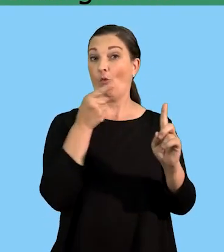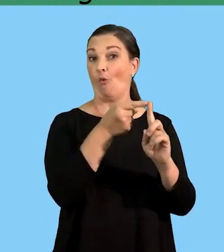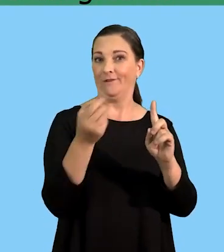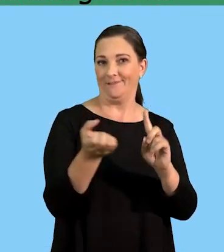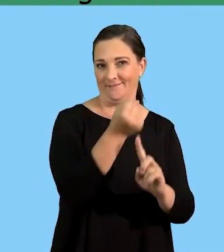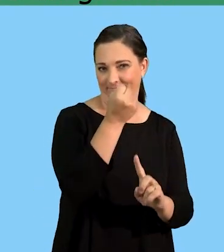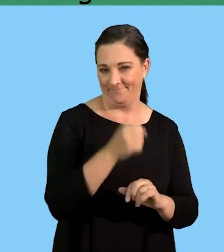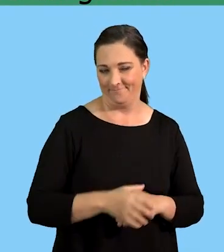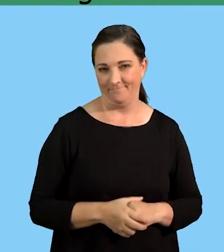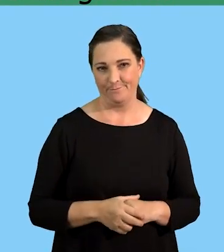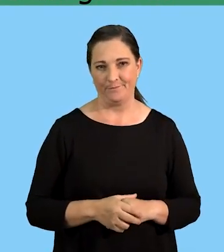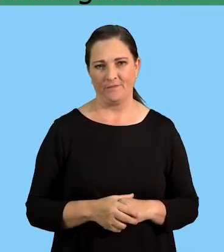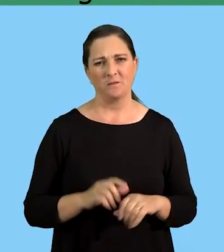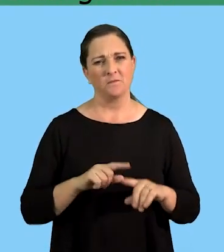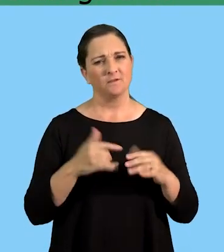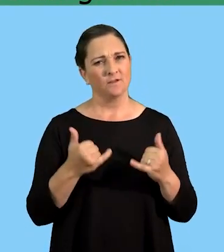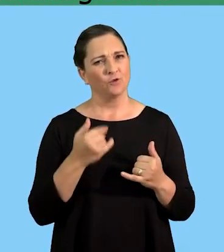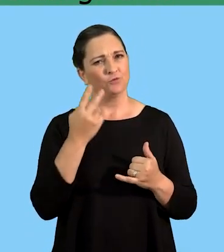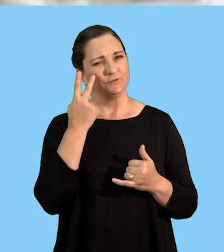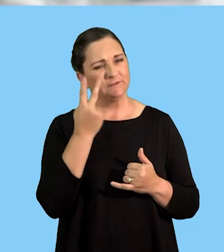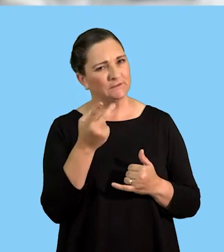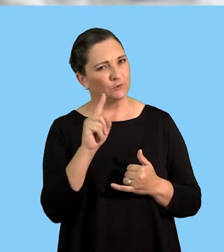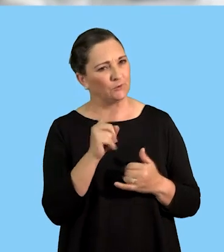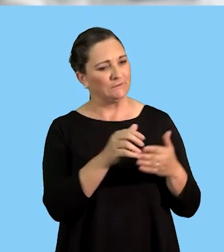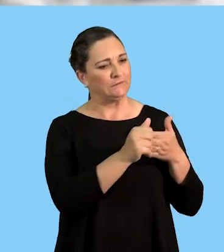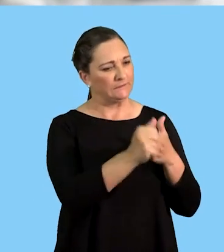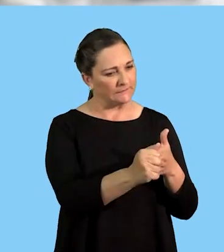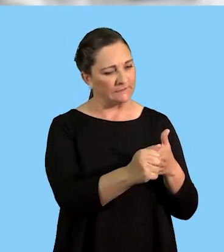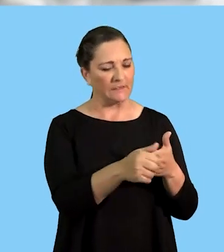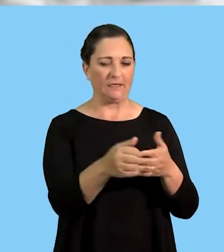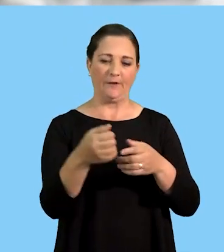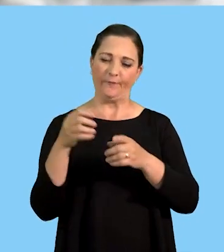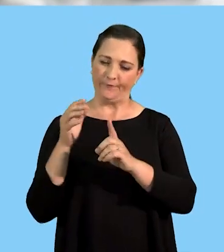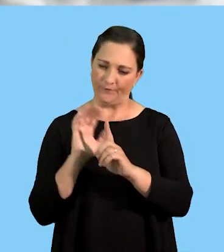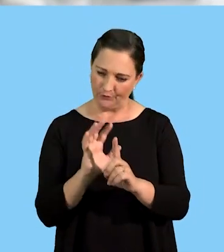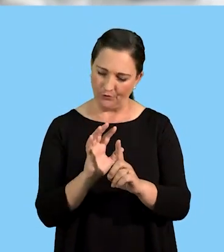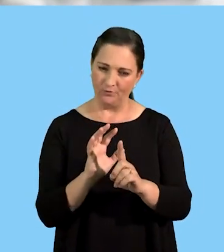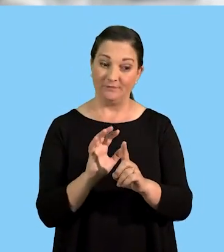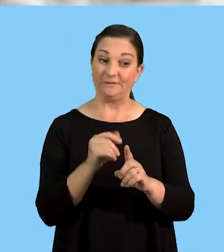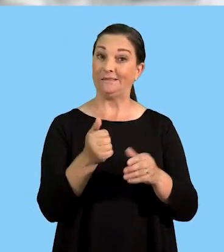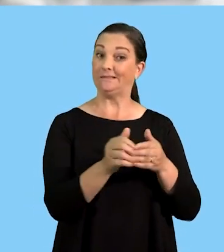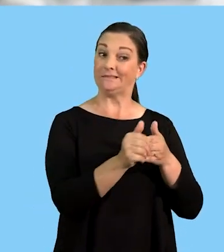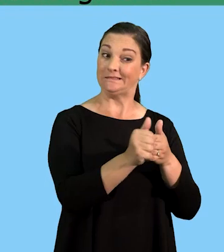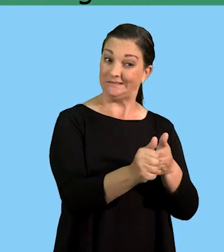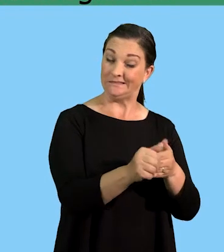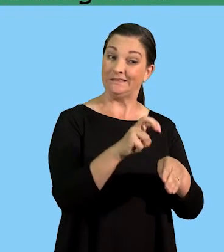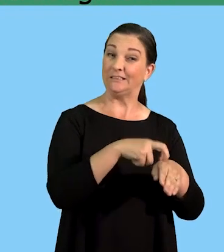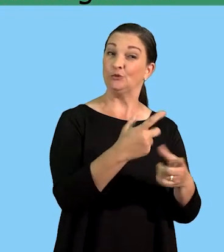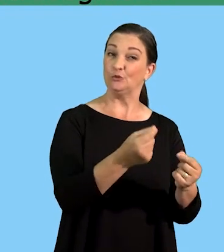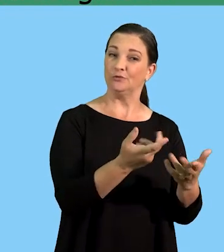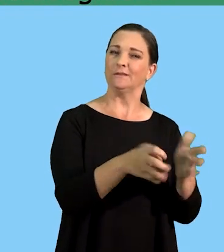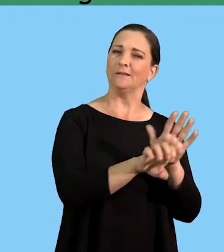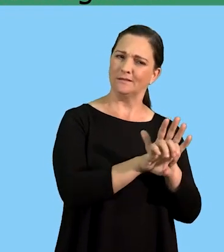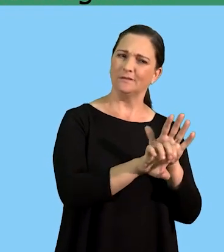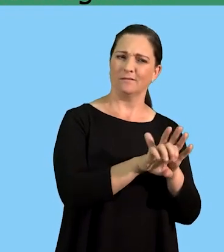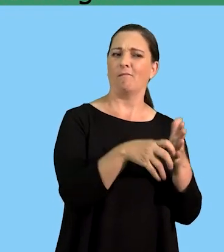business goals. So, when you are looking into leaders and followers theory, this is to say, the leader would be expected to lead by example.